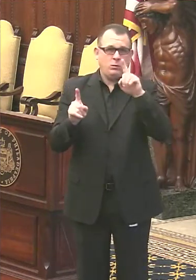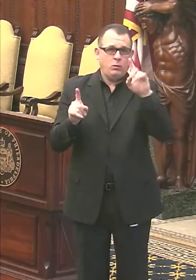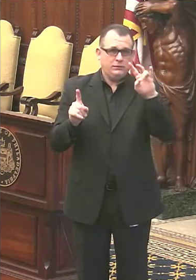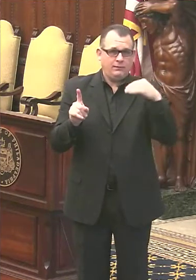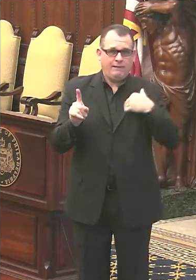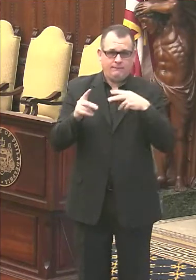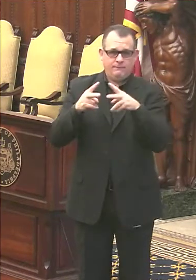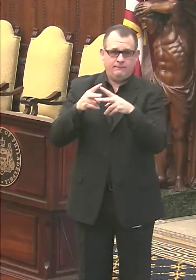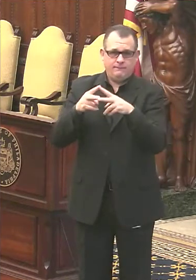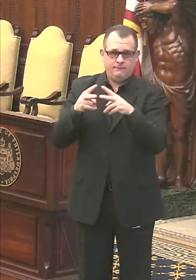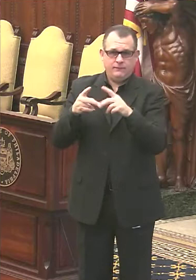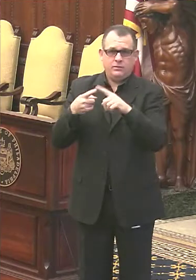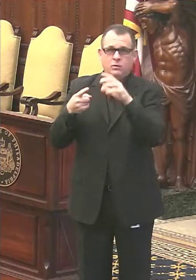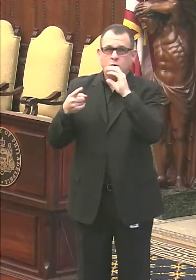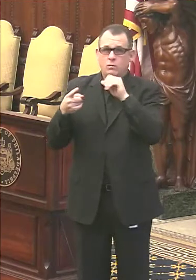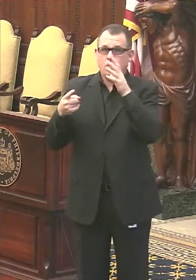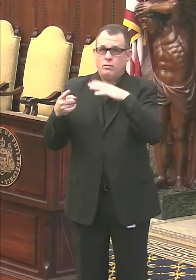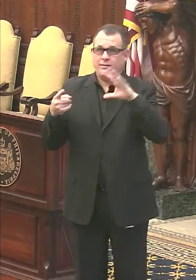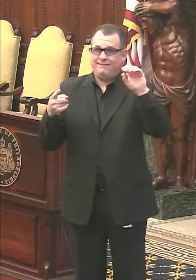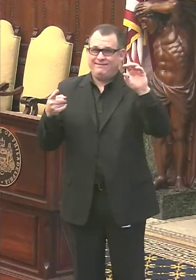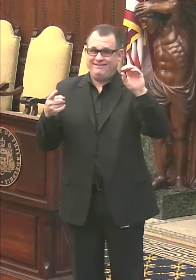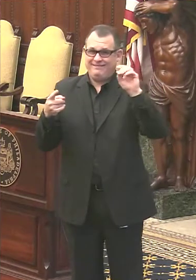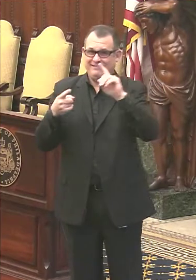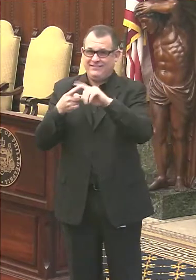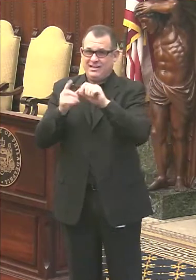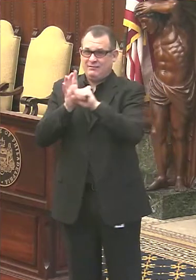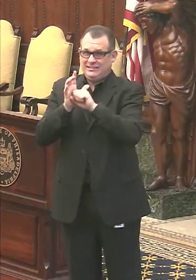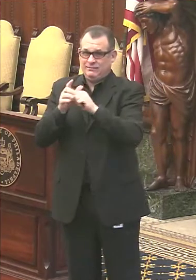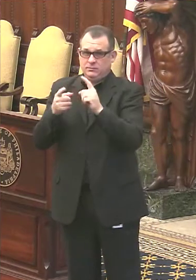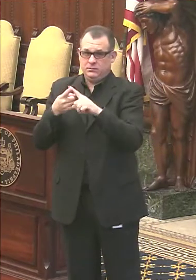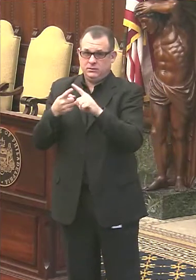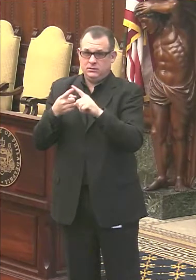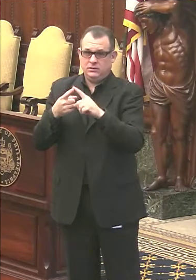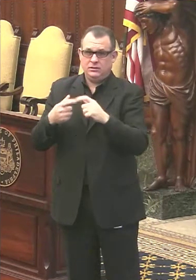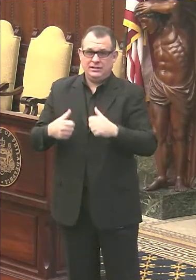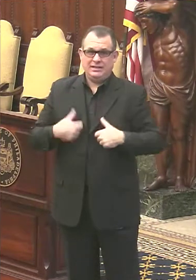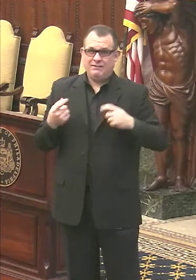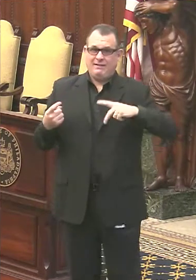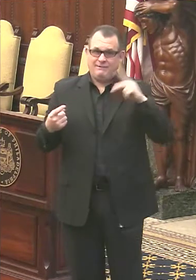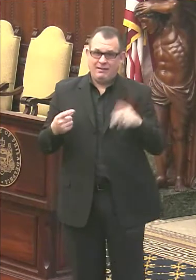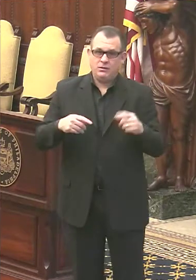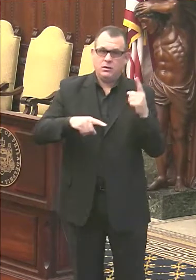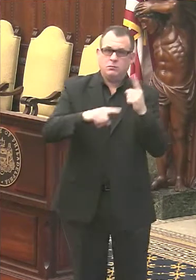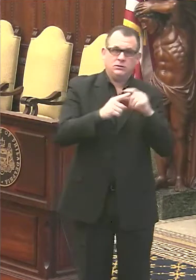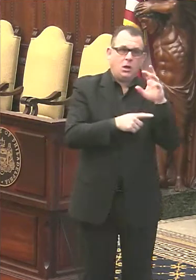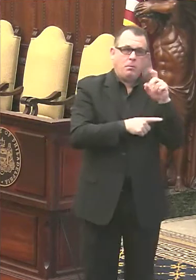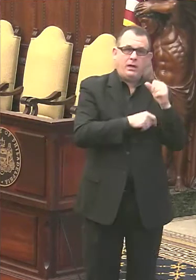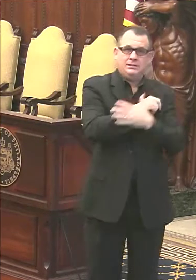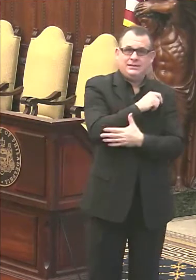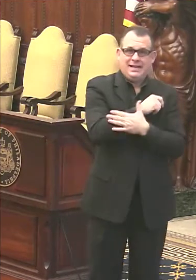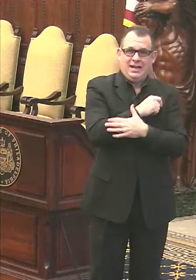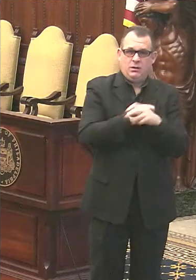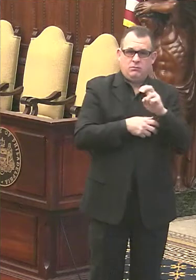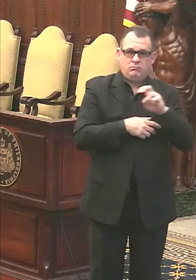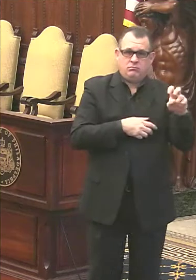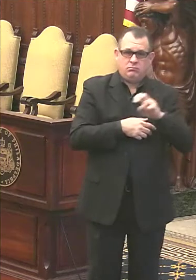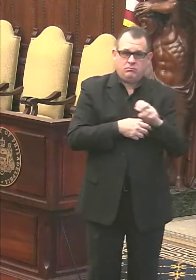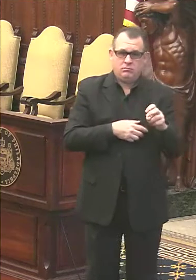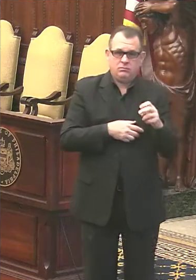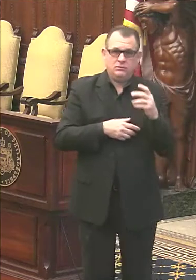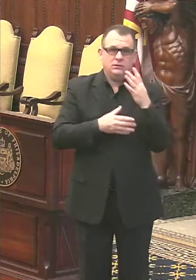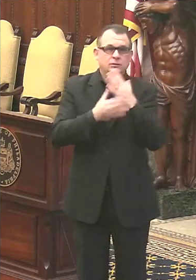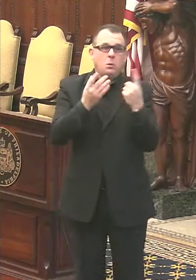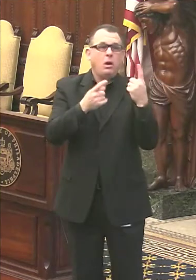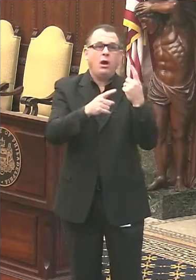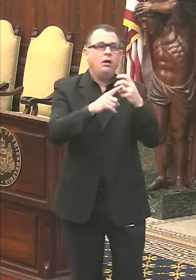50s who had symptoms in the last week in December who lived in both Philadelphia and in Bucks County and was exposed to someone who had traveled to the